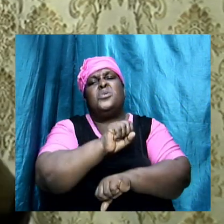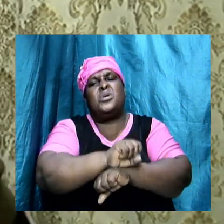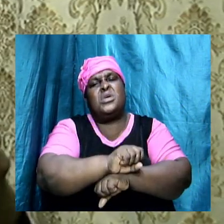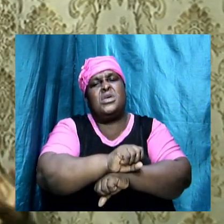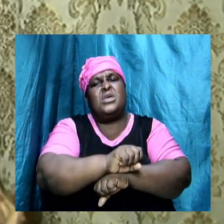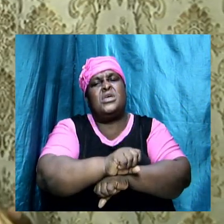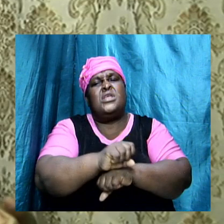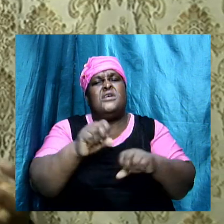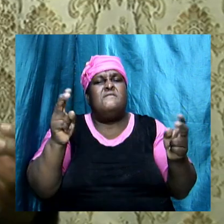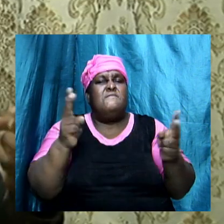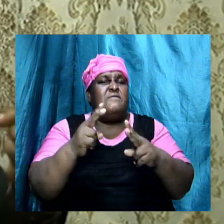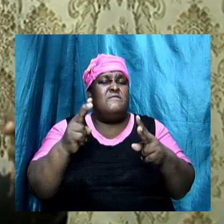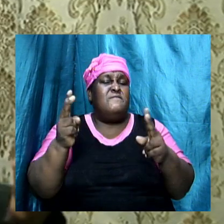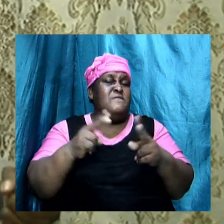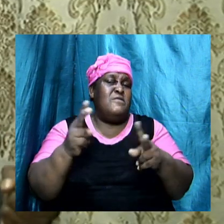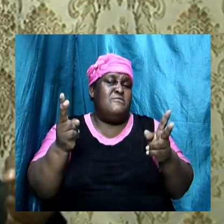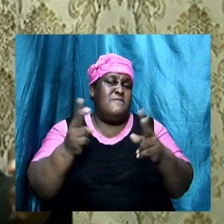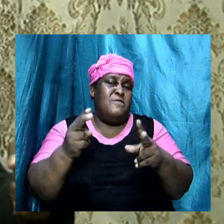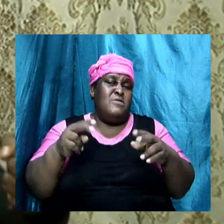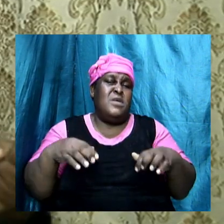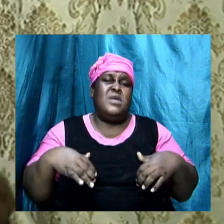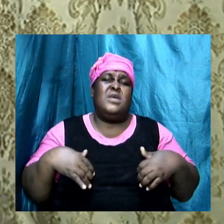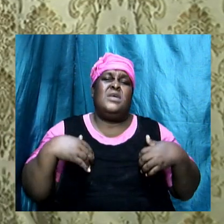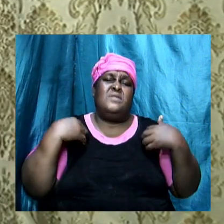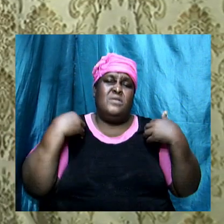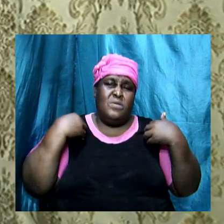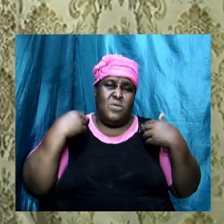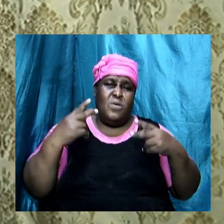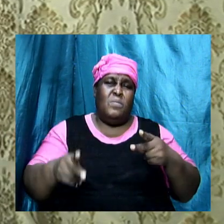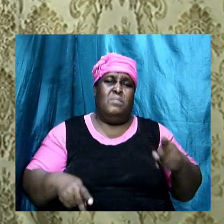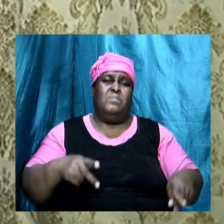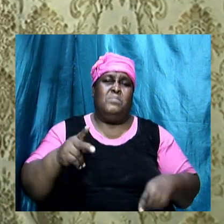very powerfully in the younger folks.